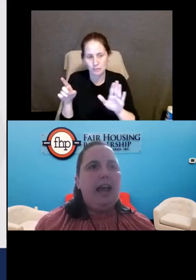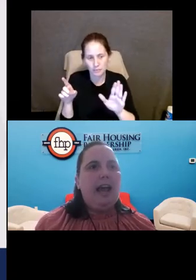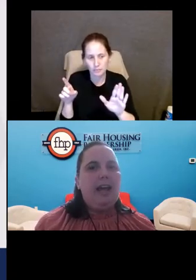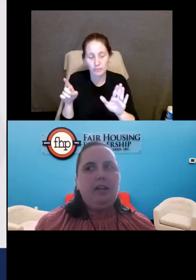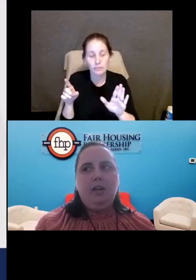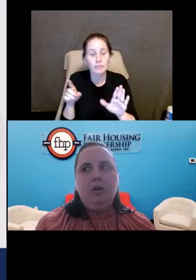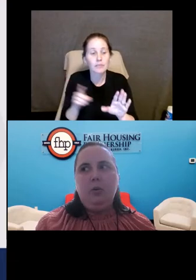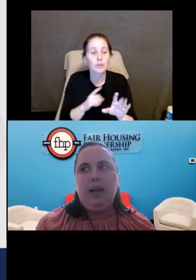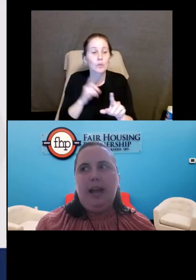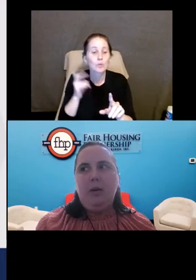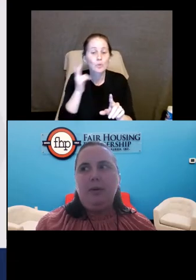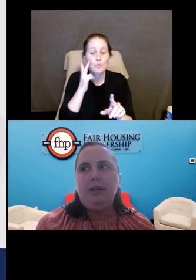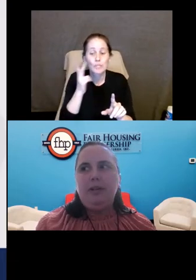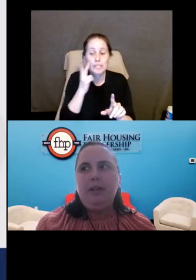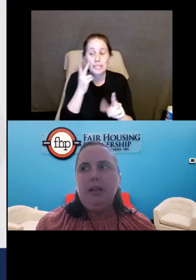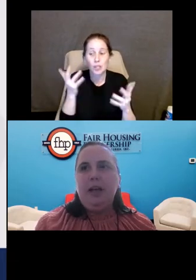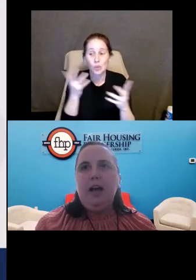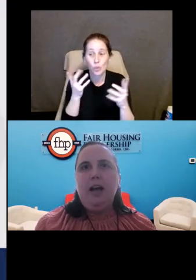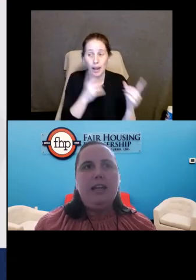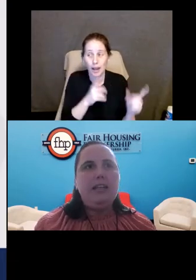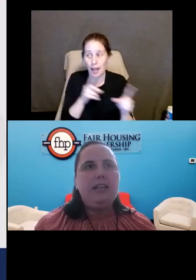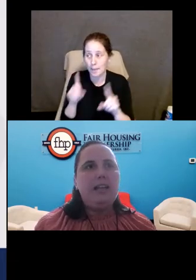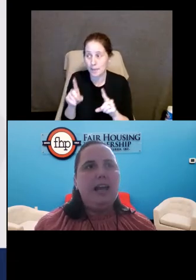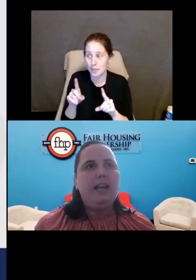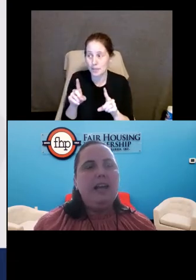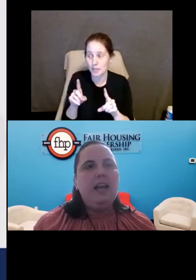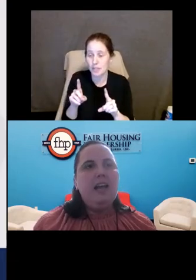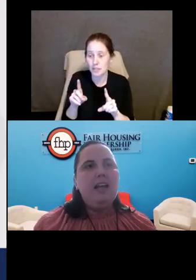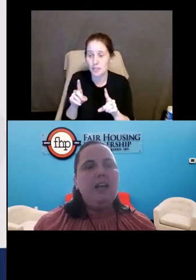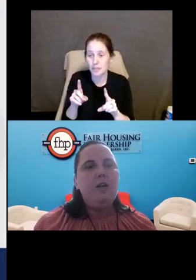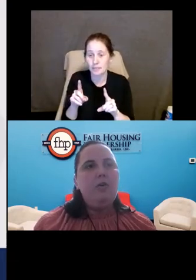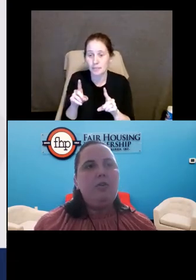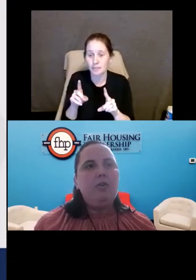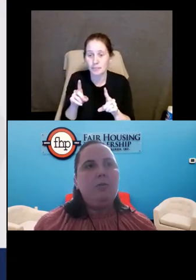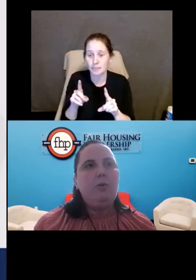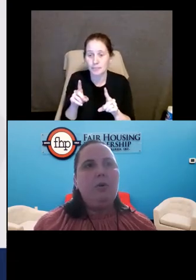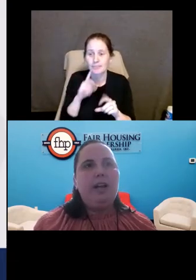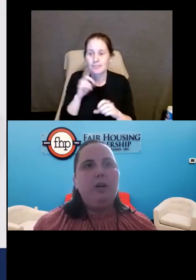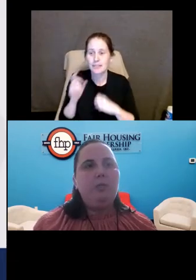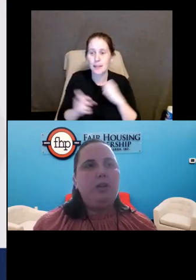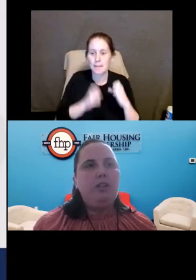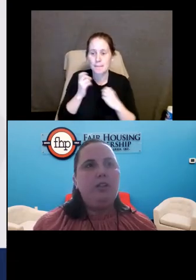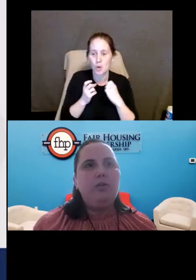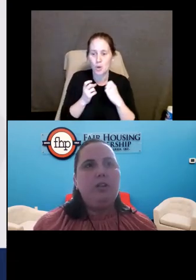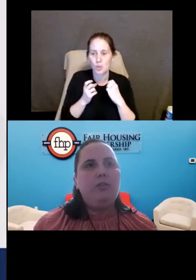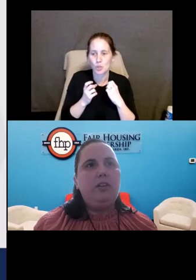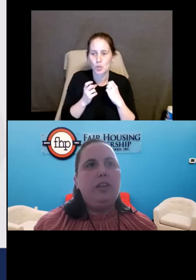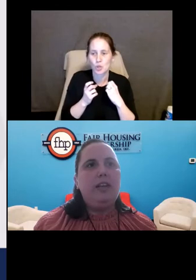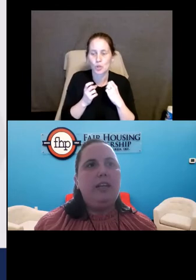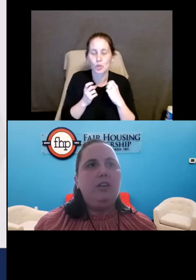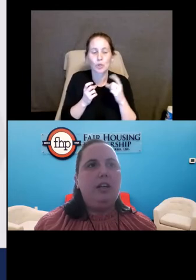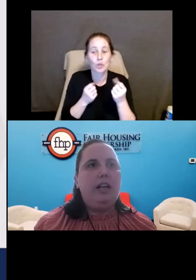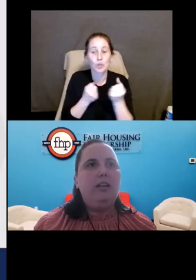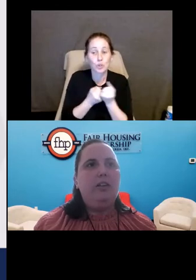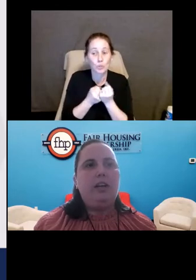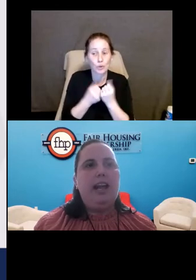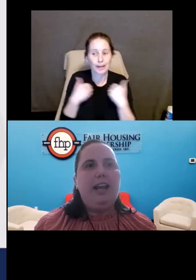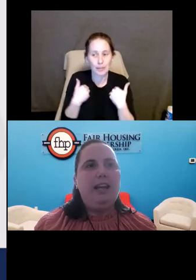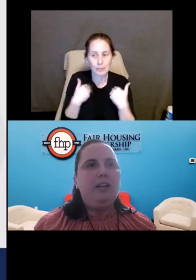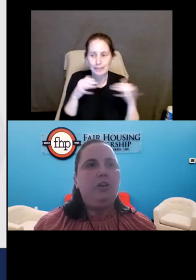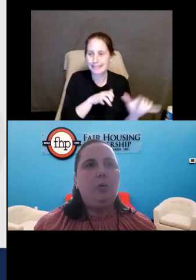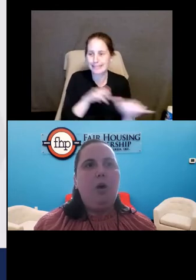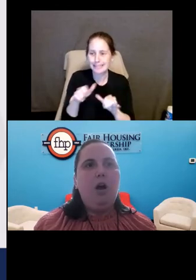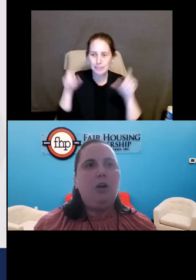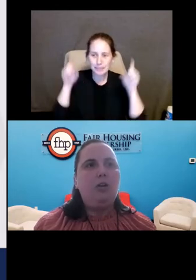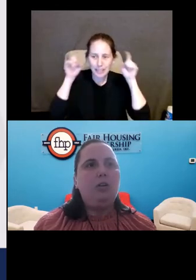look at what happens is that an emotional support animal is no different than hearing aids or